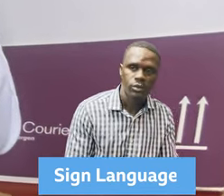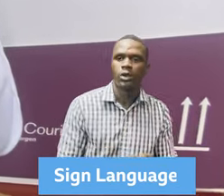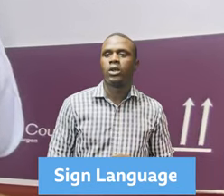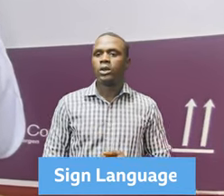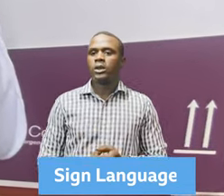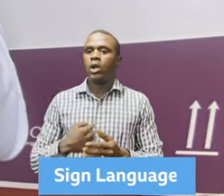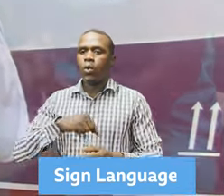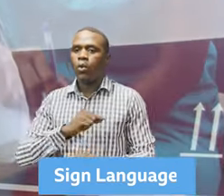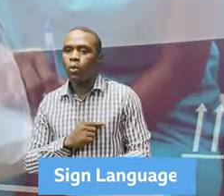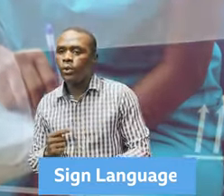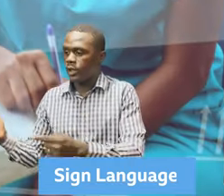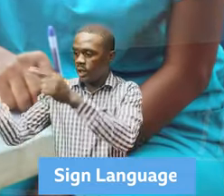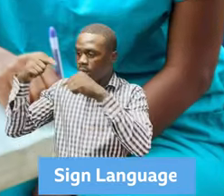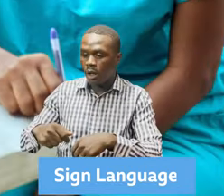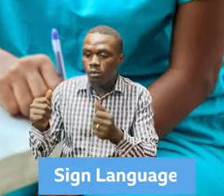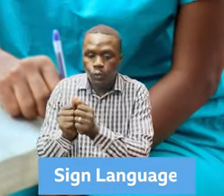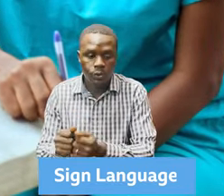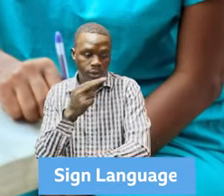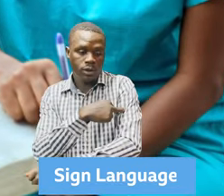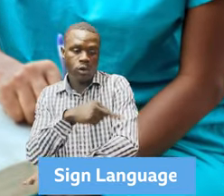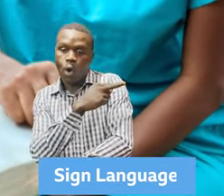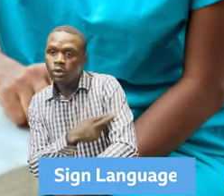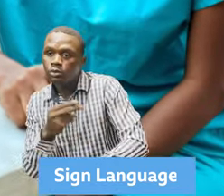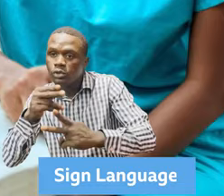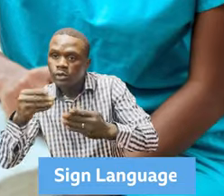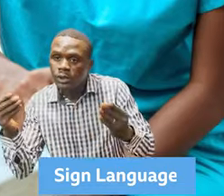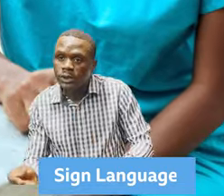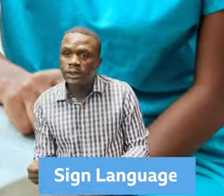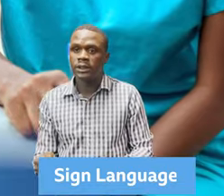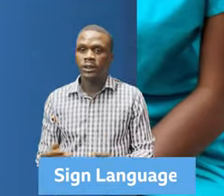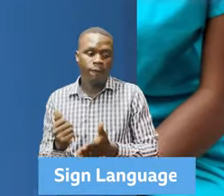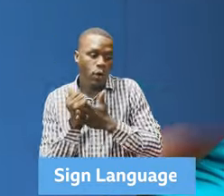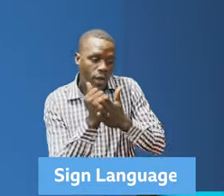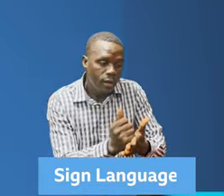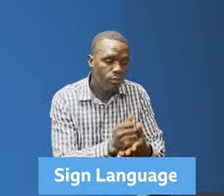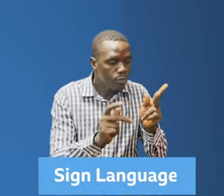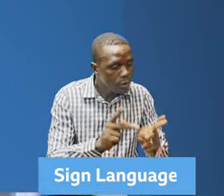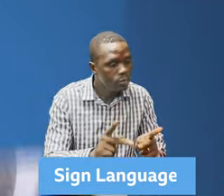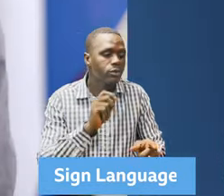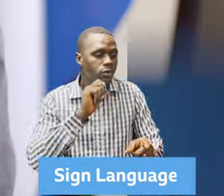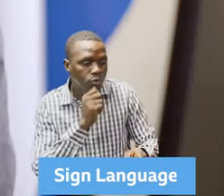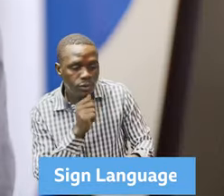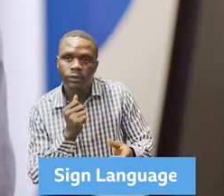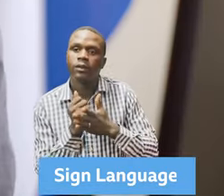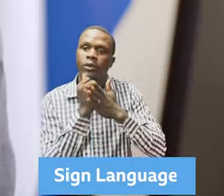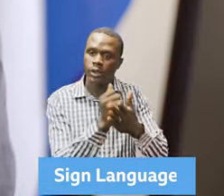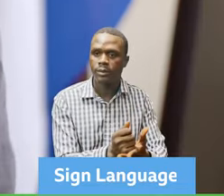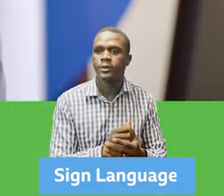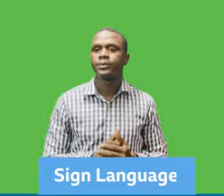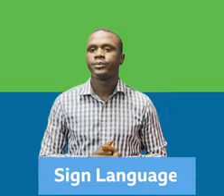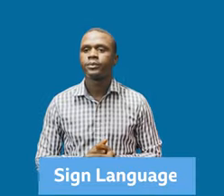supplies and emergency medical teams to care for the injured. As one of the first